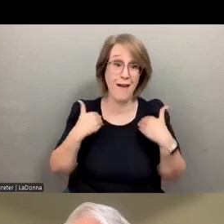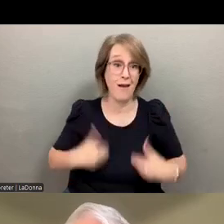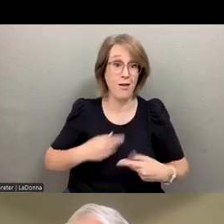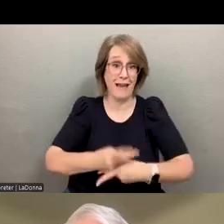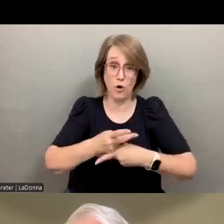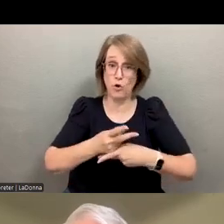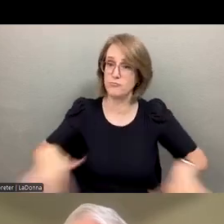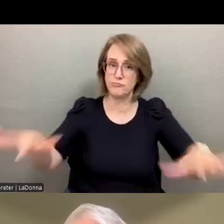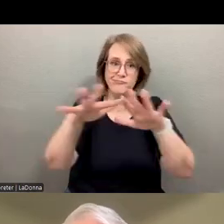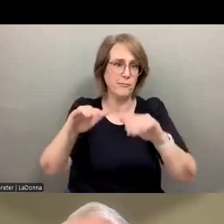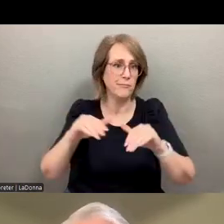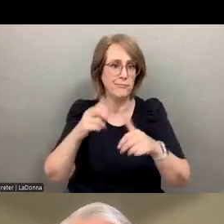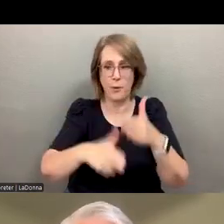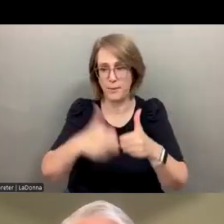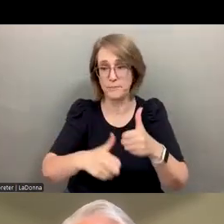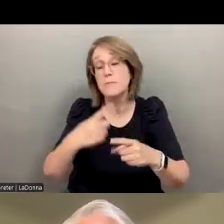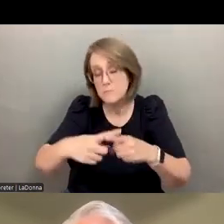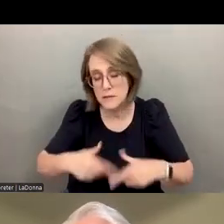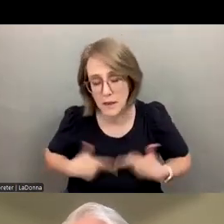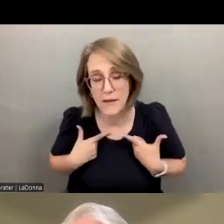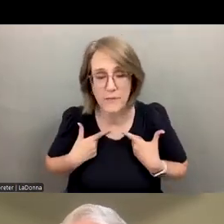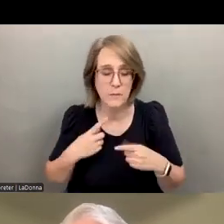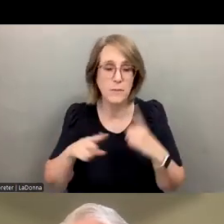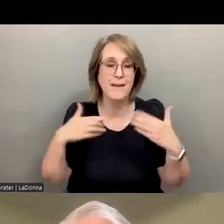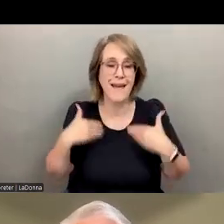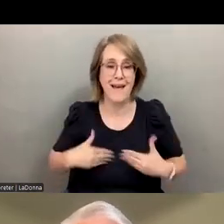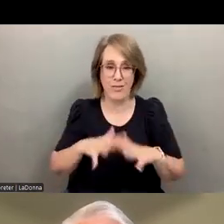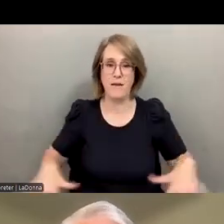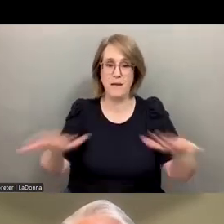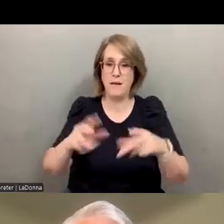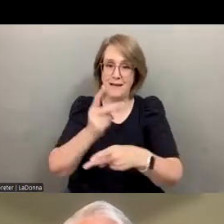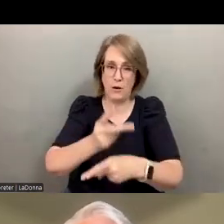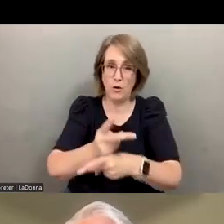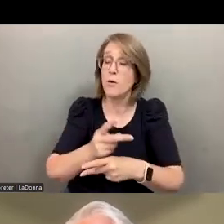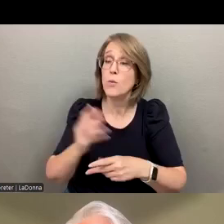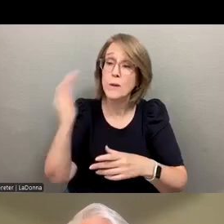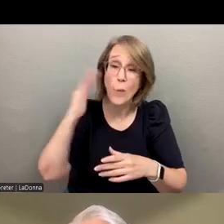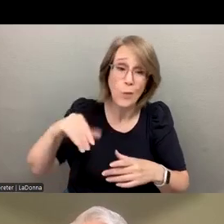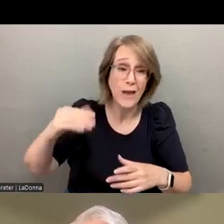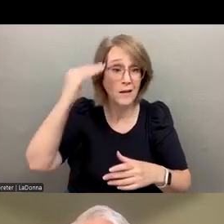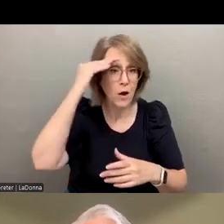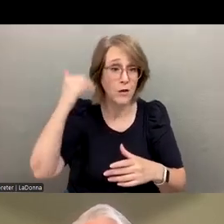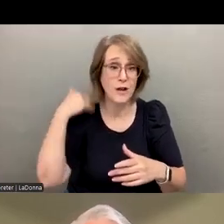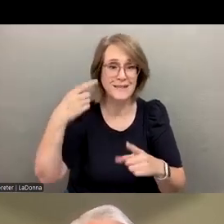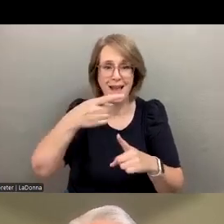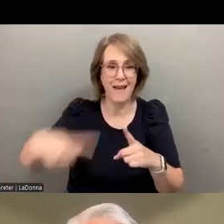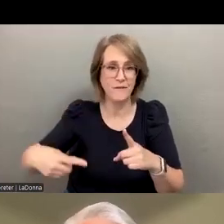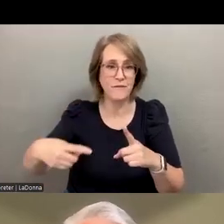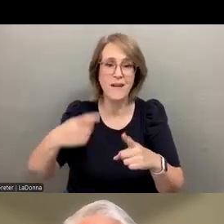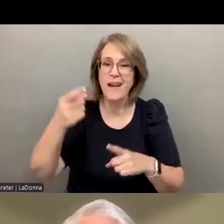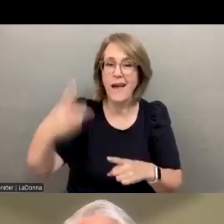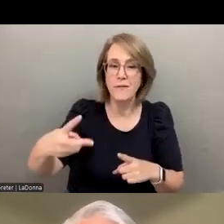life, life, but particularly in healthcare, that all knowledge has a half-life and that the half-life for